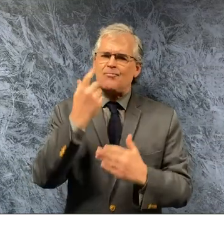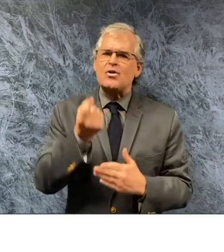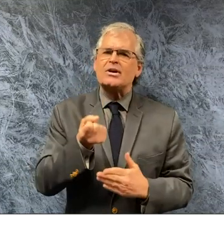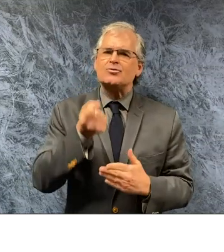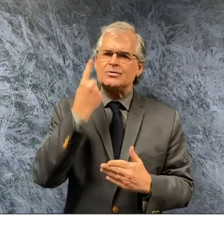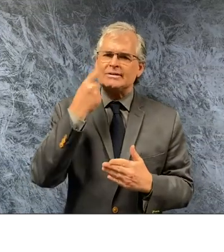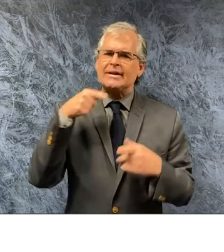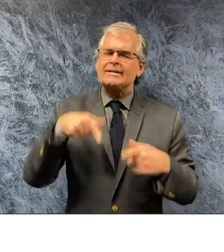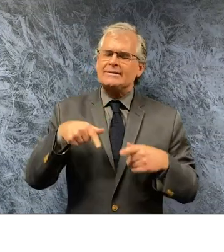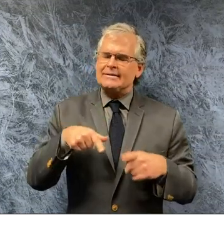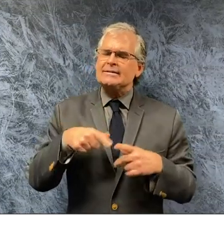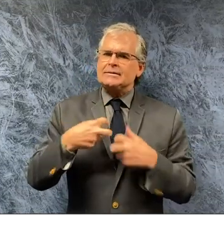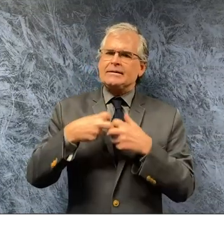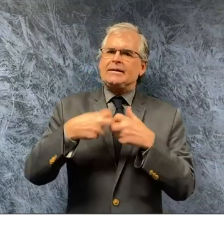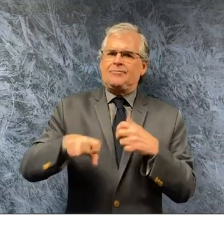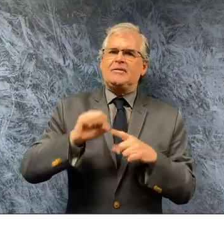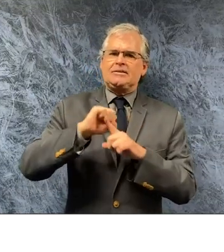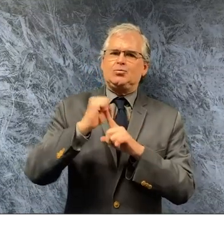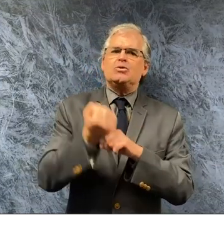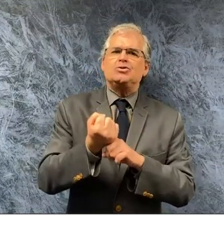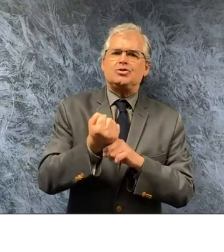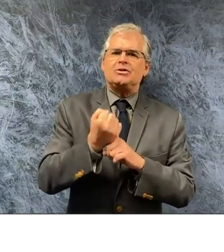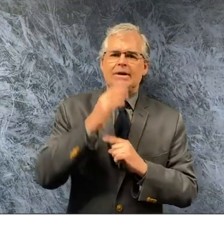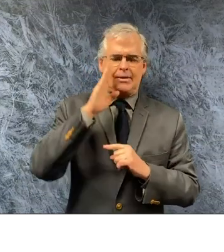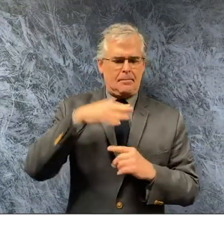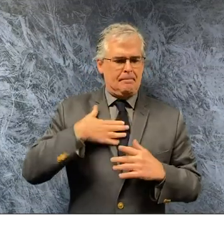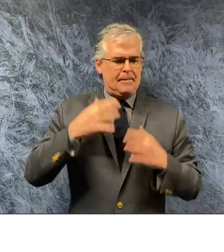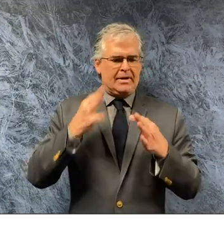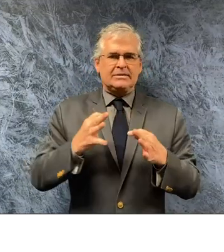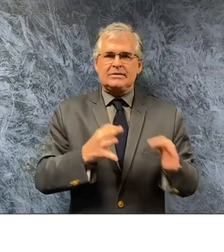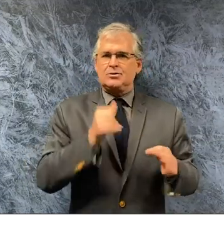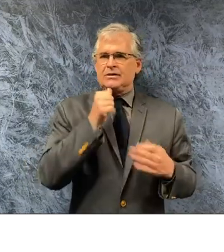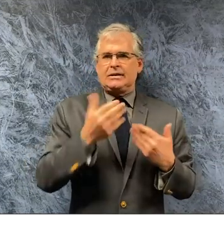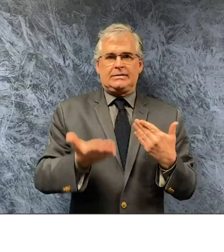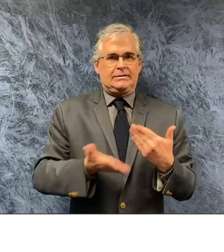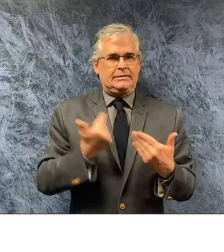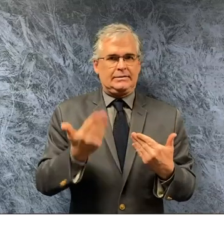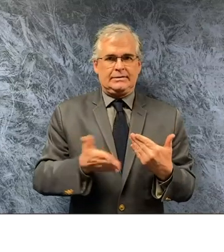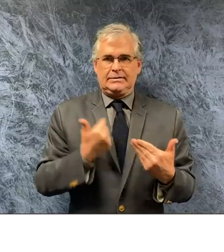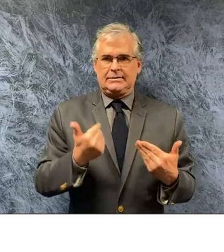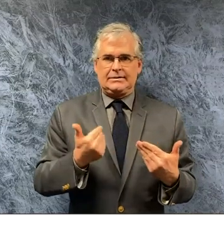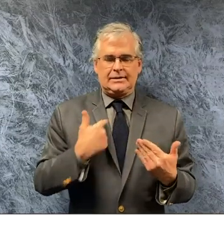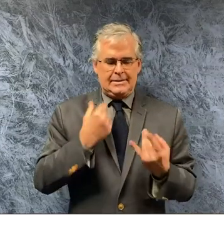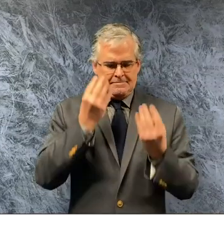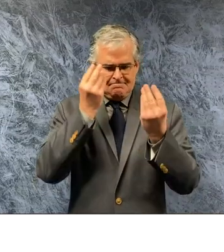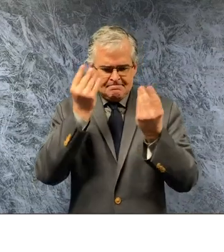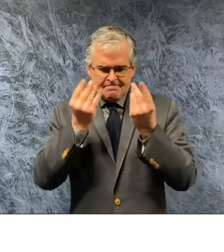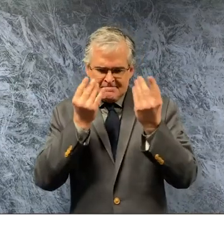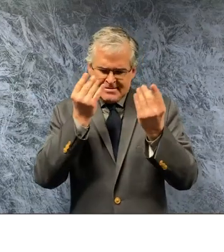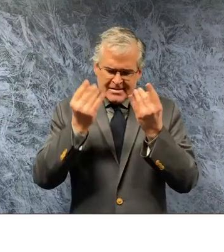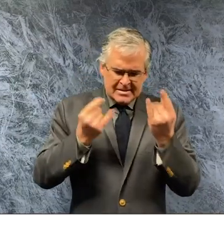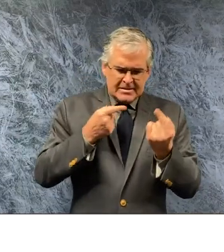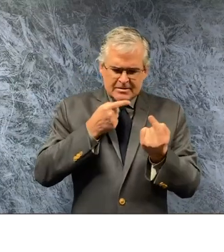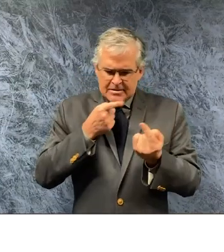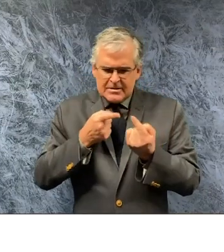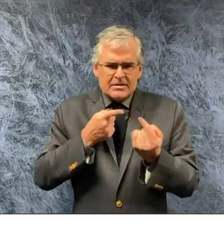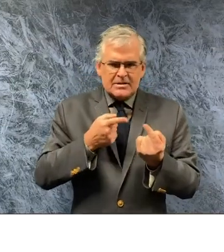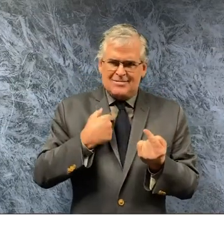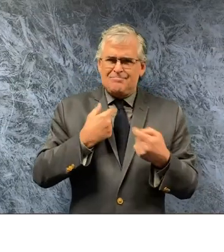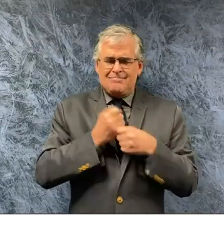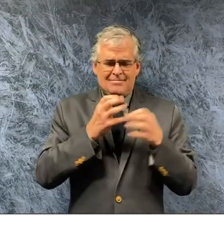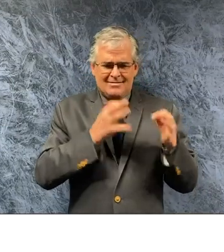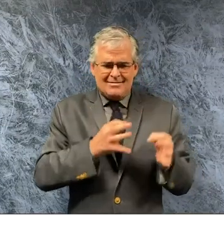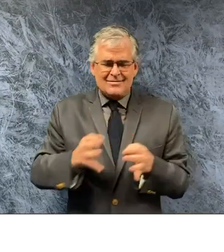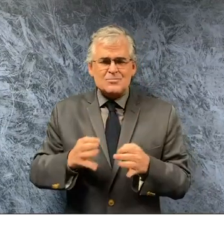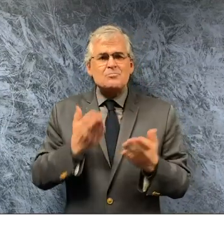these are not easy decisions these are not decisions i come to lightly i pray that we'll be through this and maybe we can all say an extra